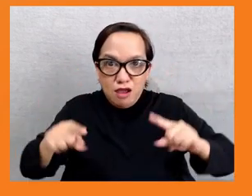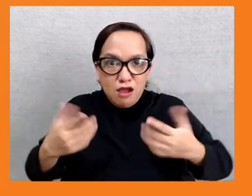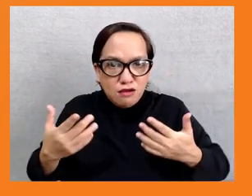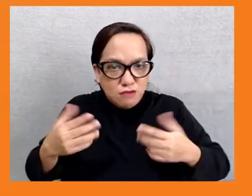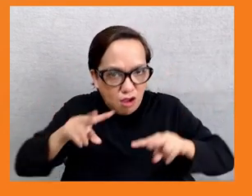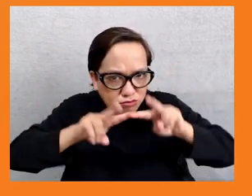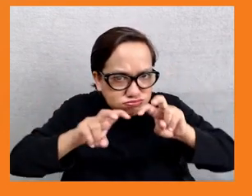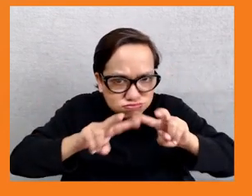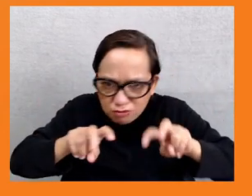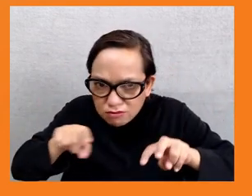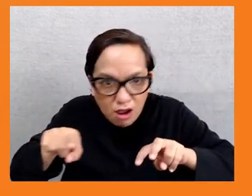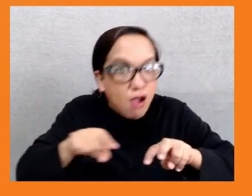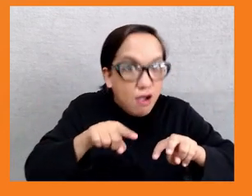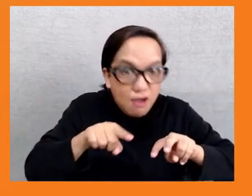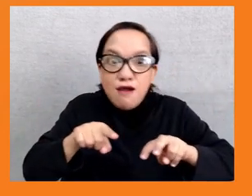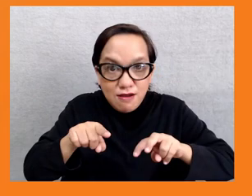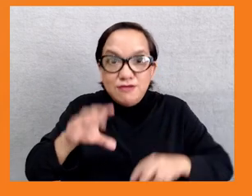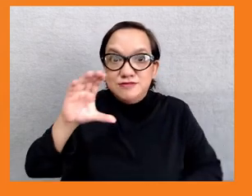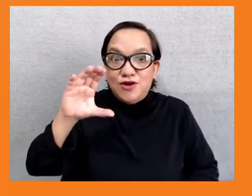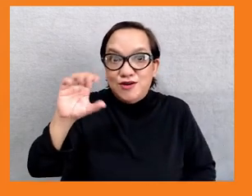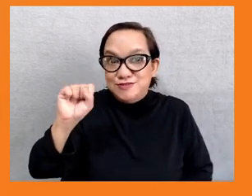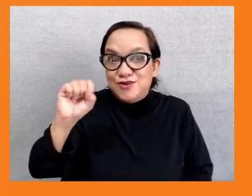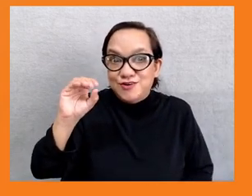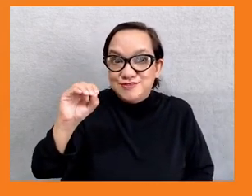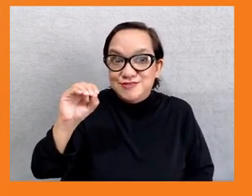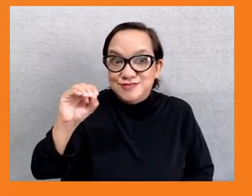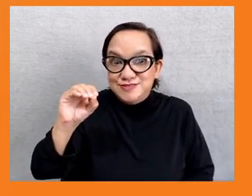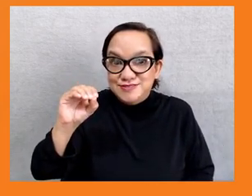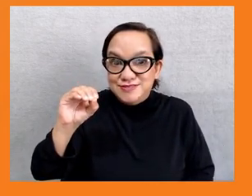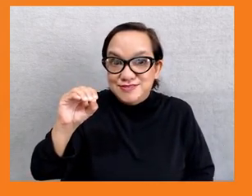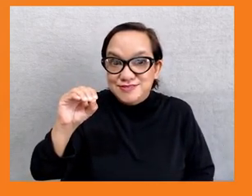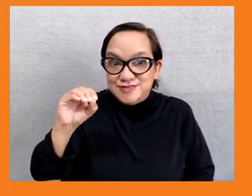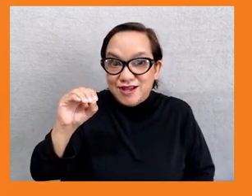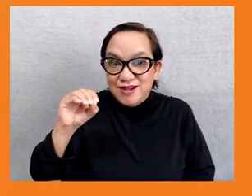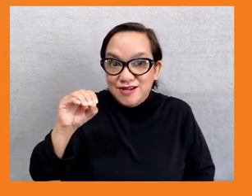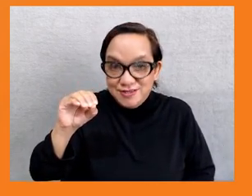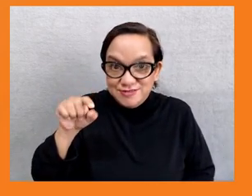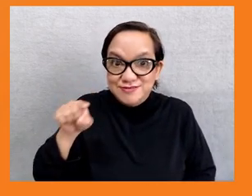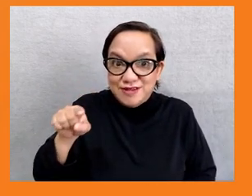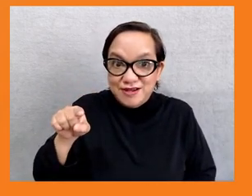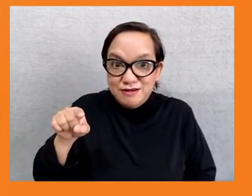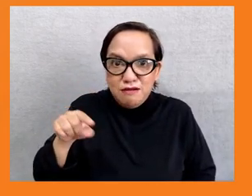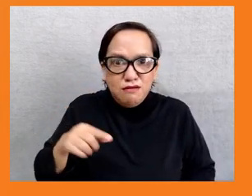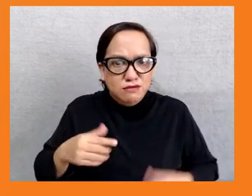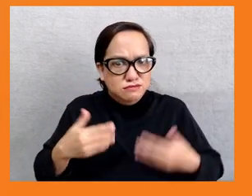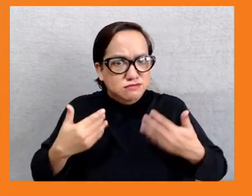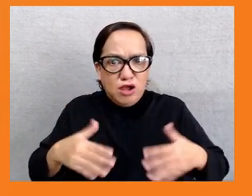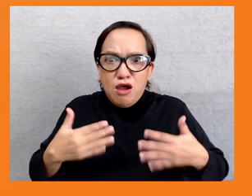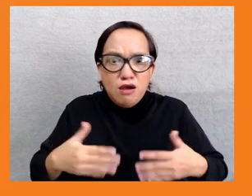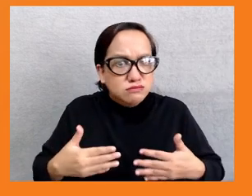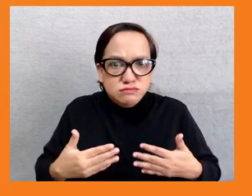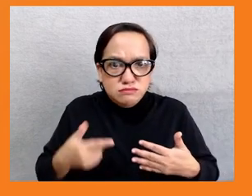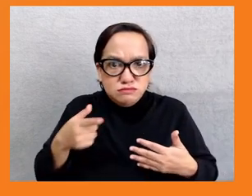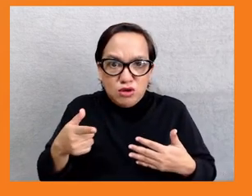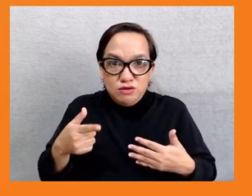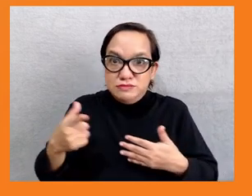to call them the NGOs back then. To be honest, we were a bit shocked and scared of the NGOs. Actually,